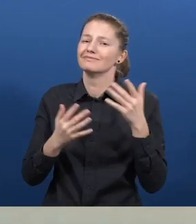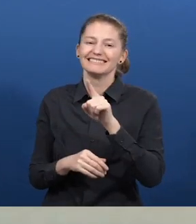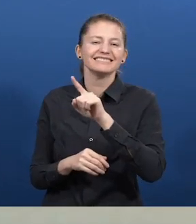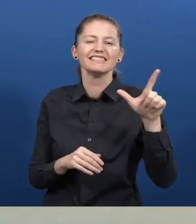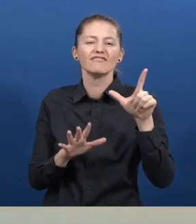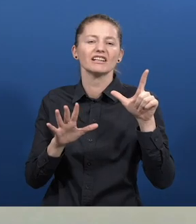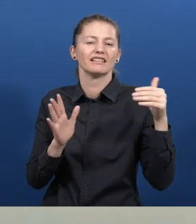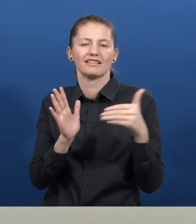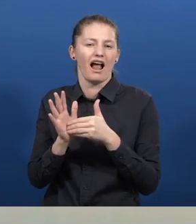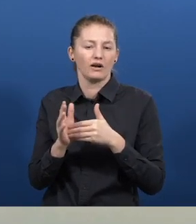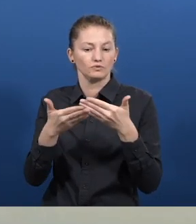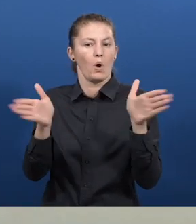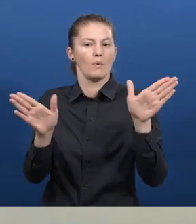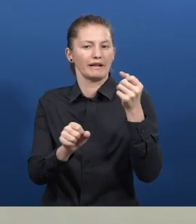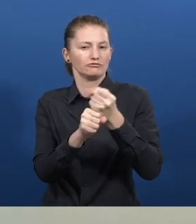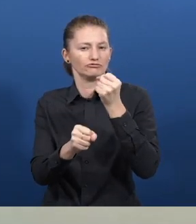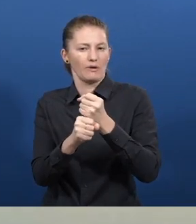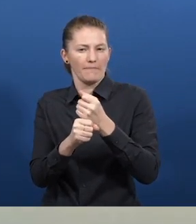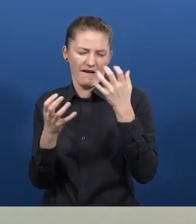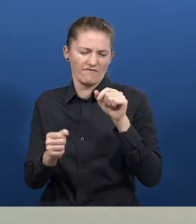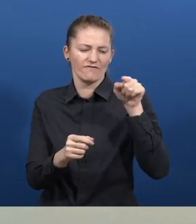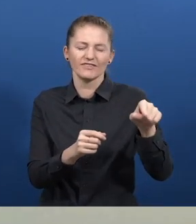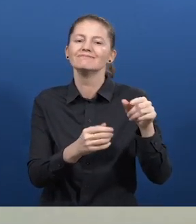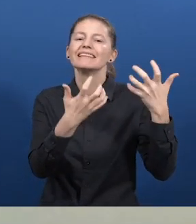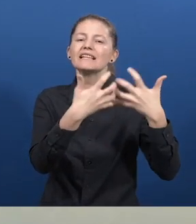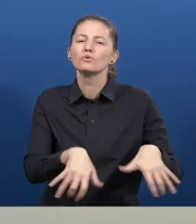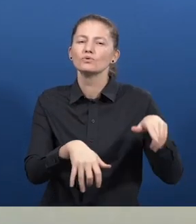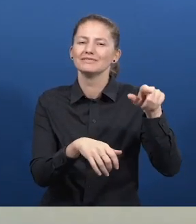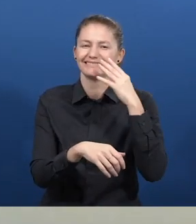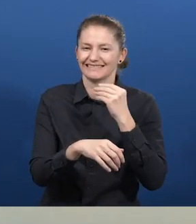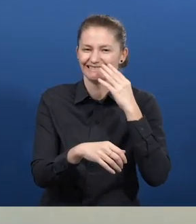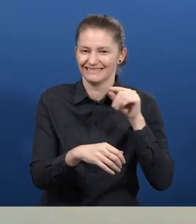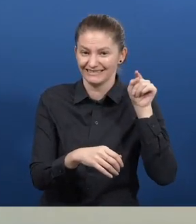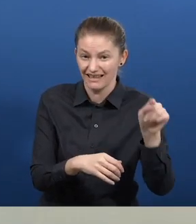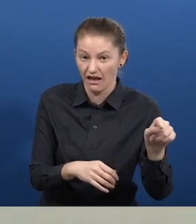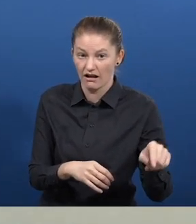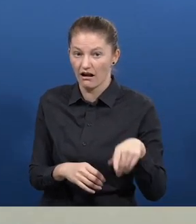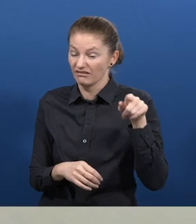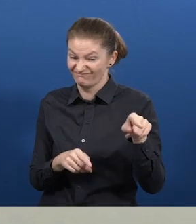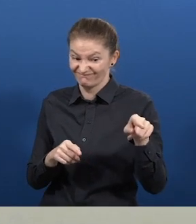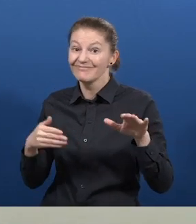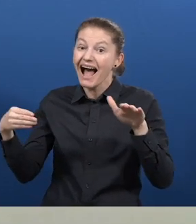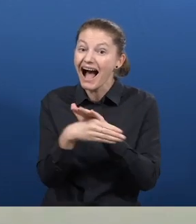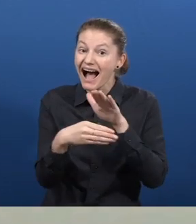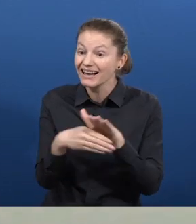and philanthropy. What is unique and innovative about TAP? There are 17,000 open positions in the high-tech industry in